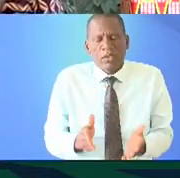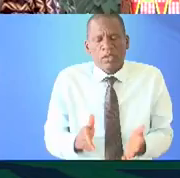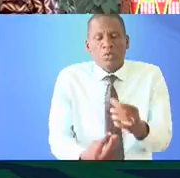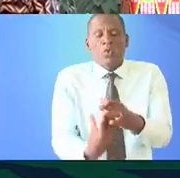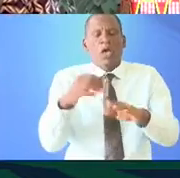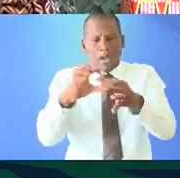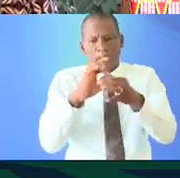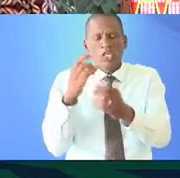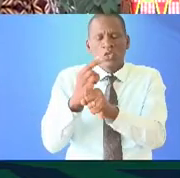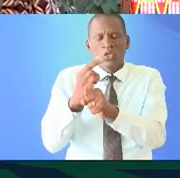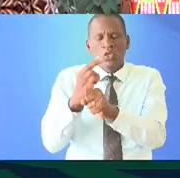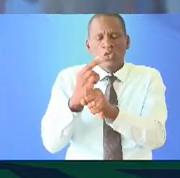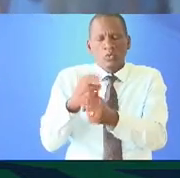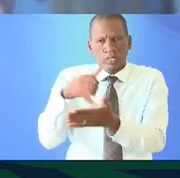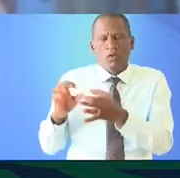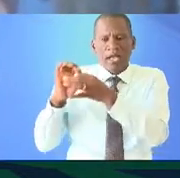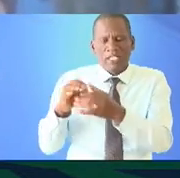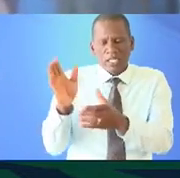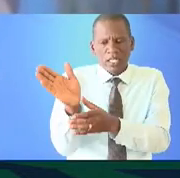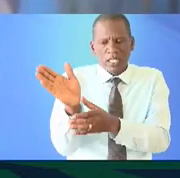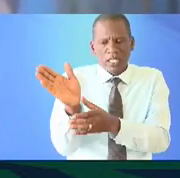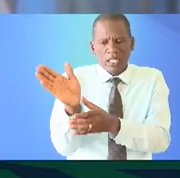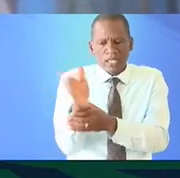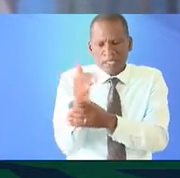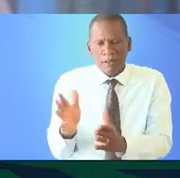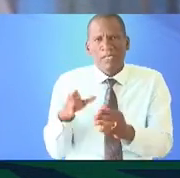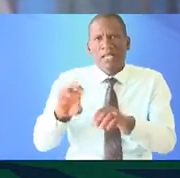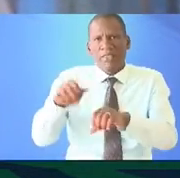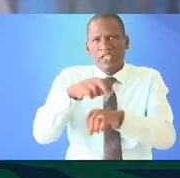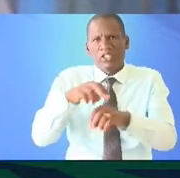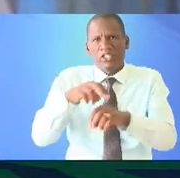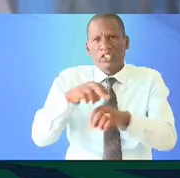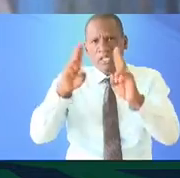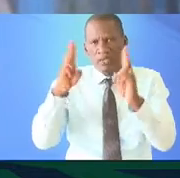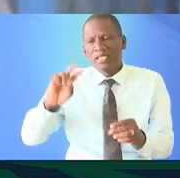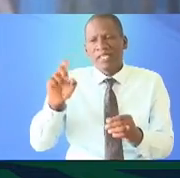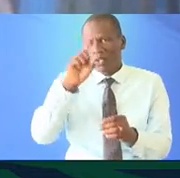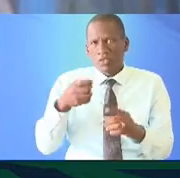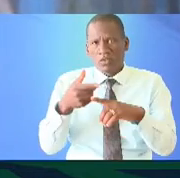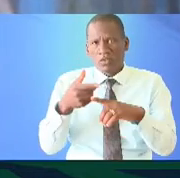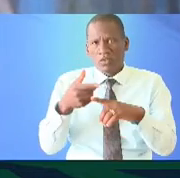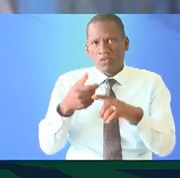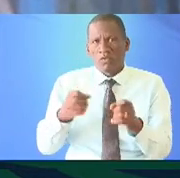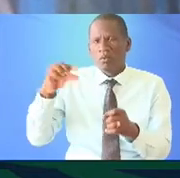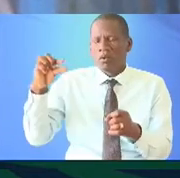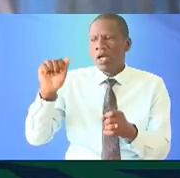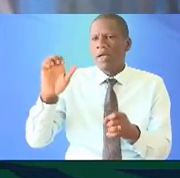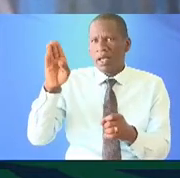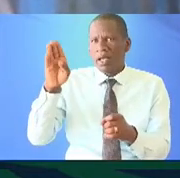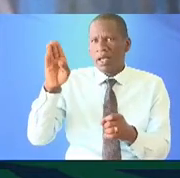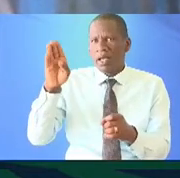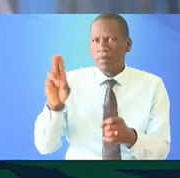and then also use it potentially for cultural diplomacy with other nations internationally the second question comes from Georgia